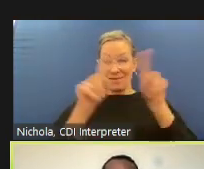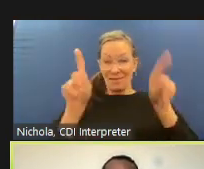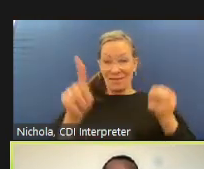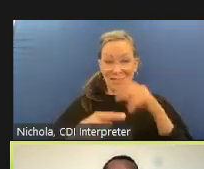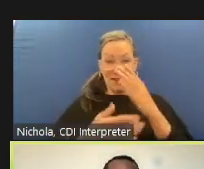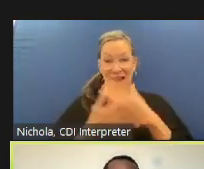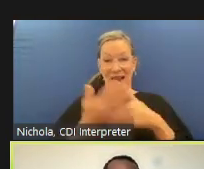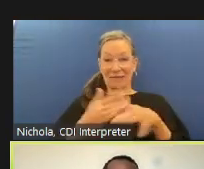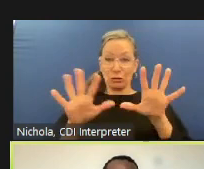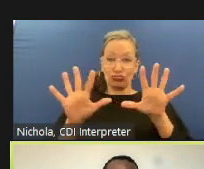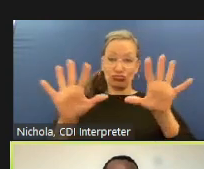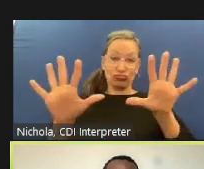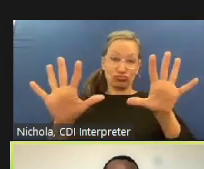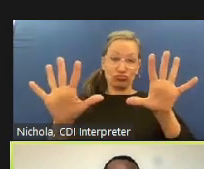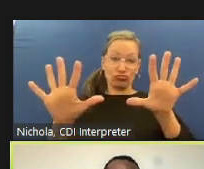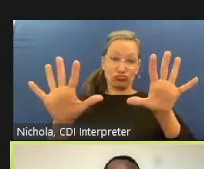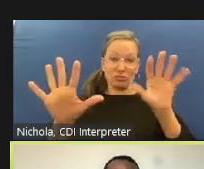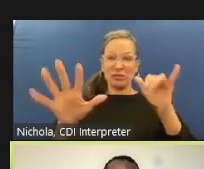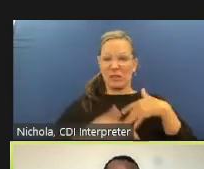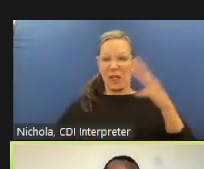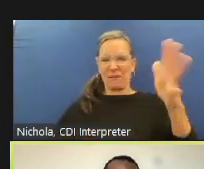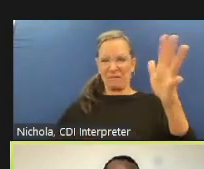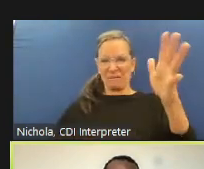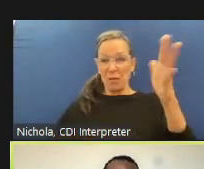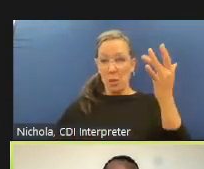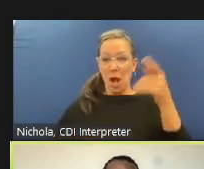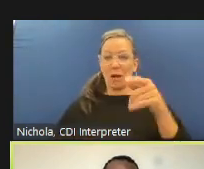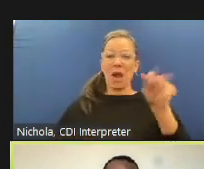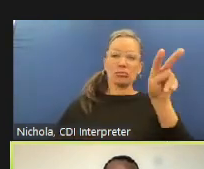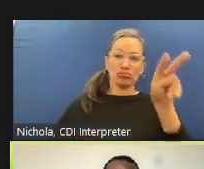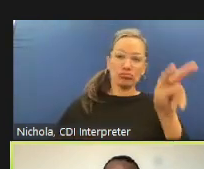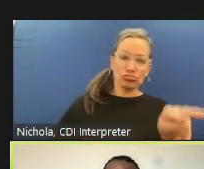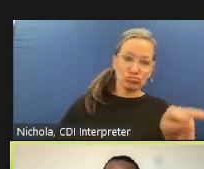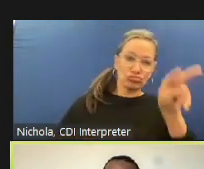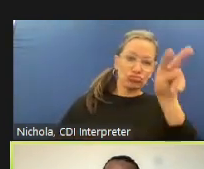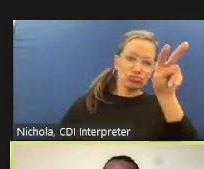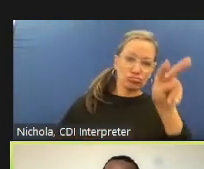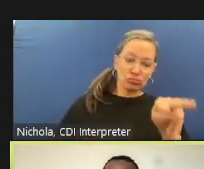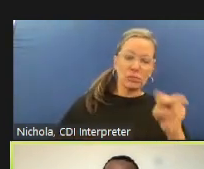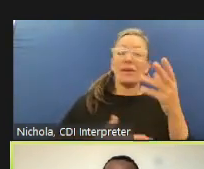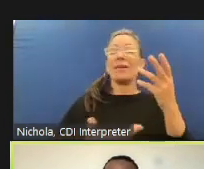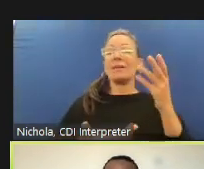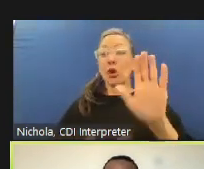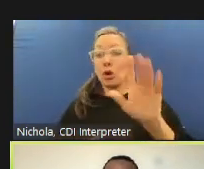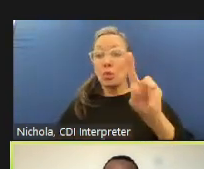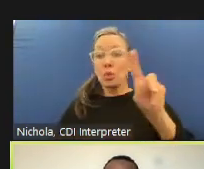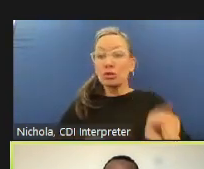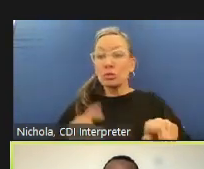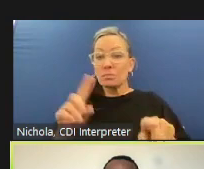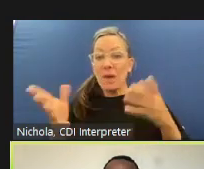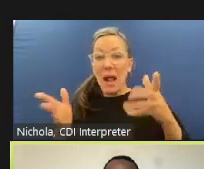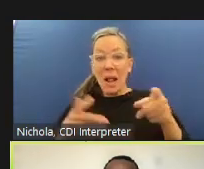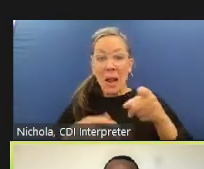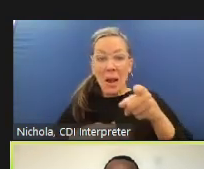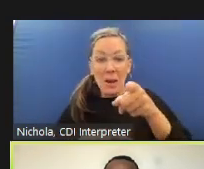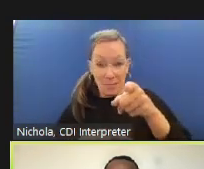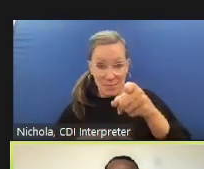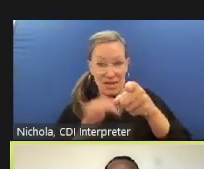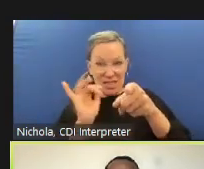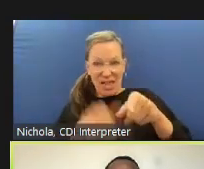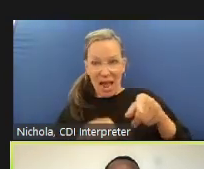we'll put these questions into the chat and um let's see i think that at this point we